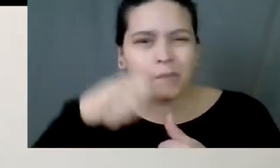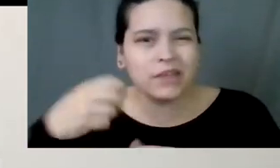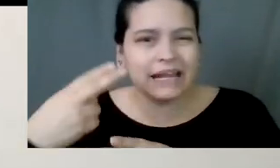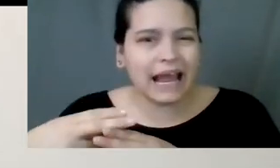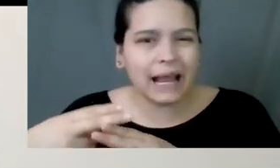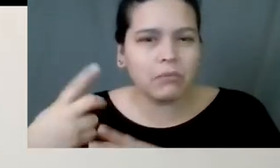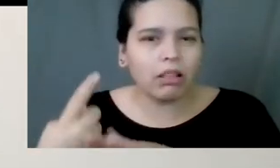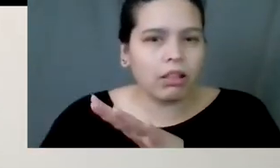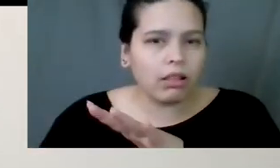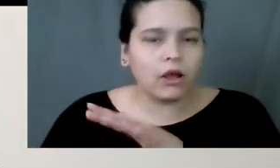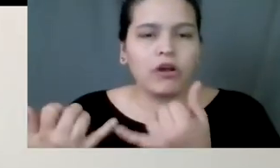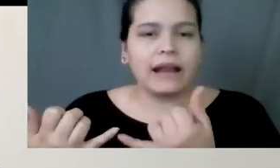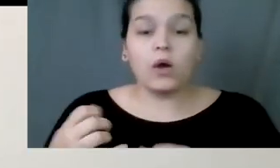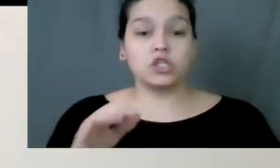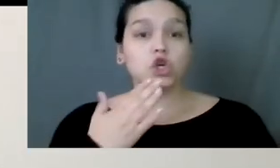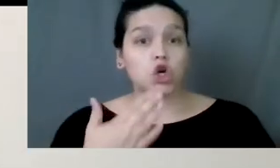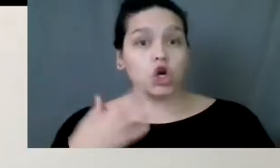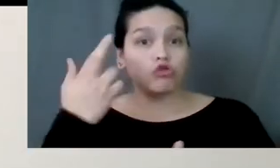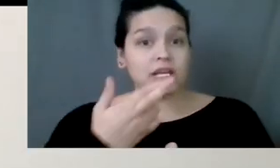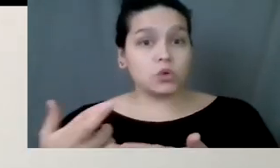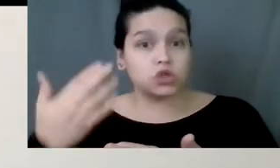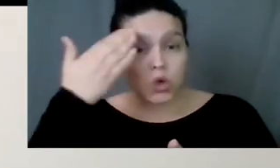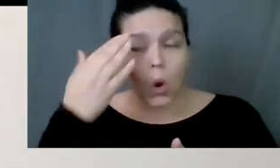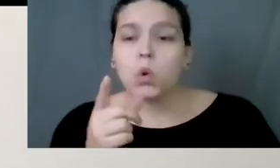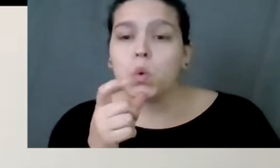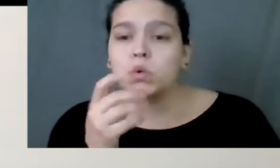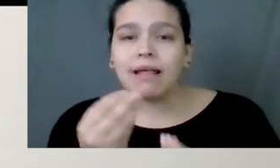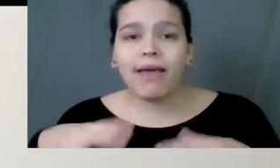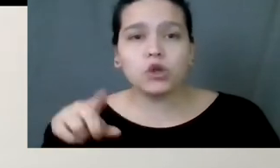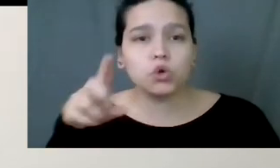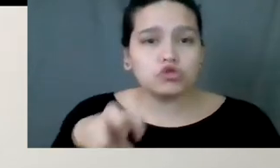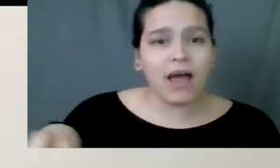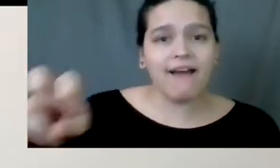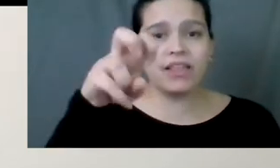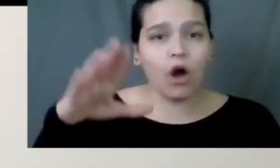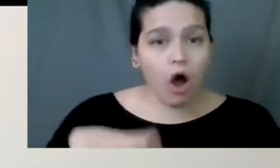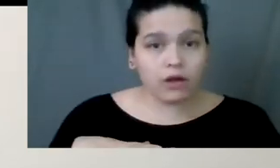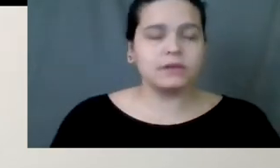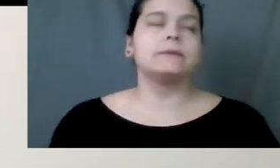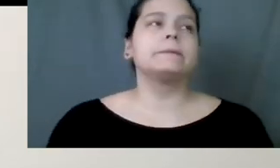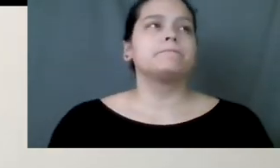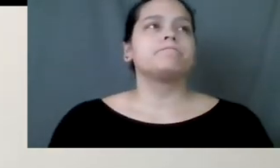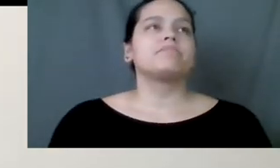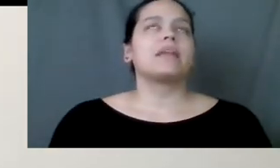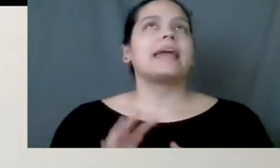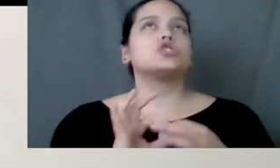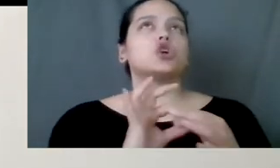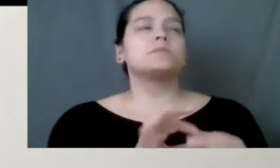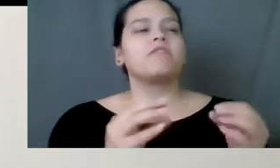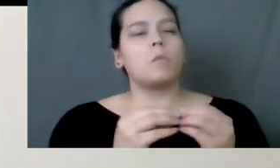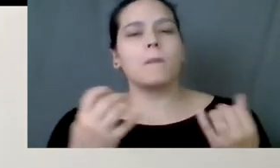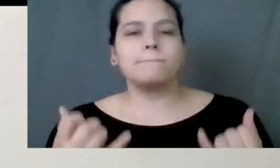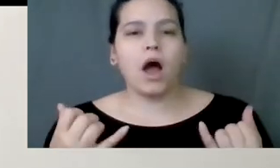that's a really good resource just to know whose land you're traveling upon in terms